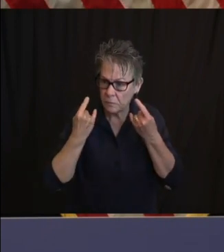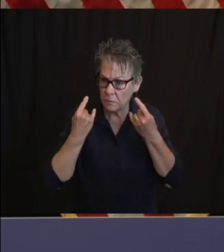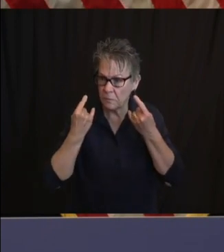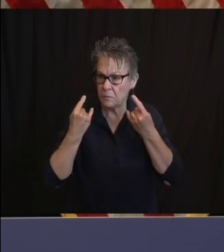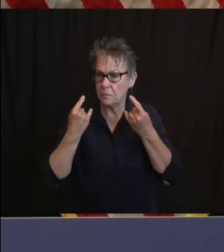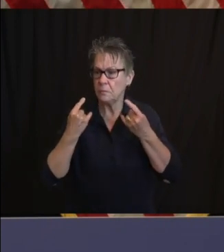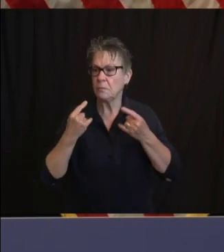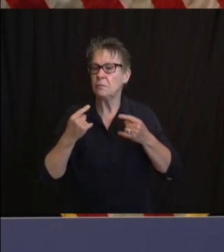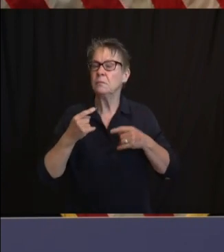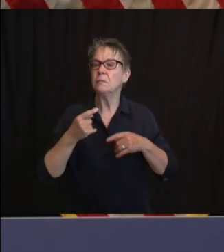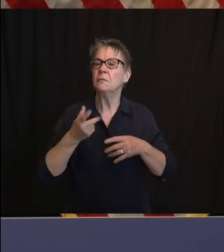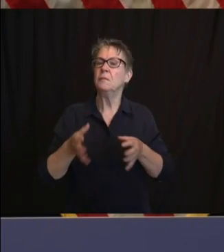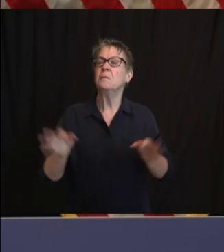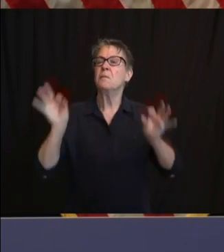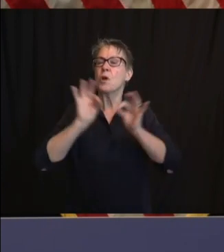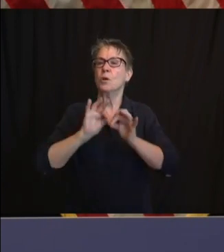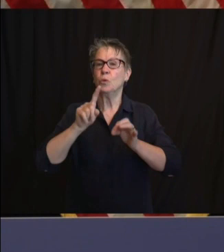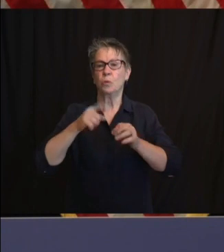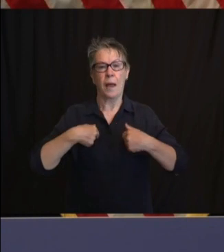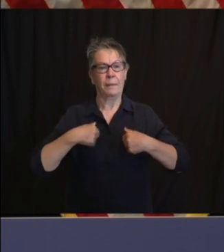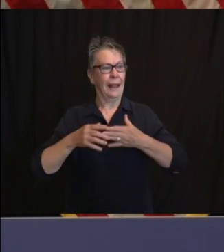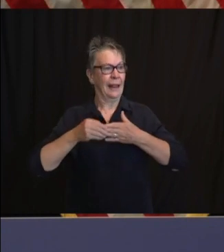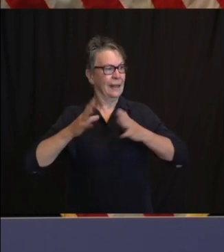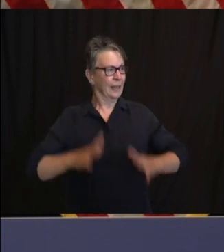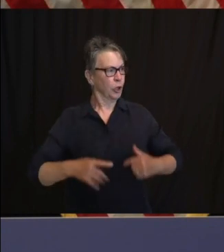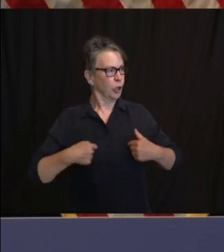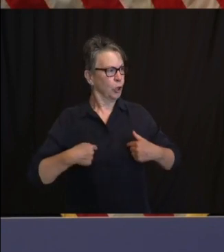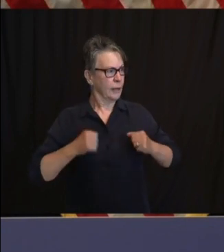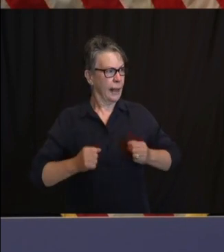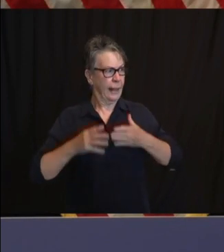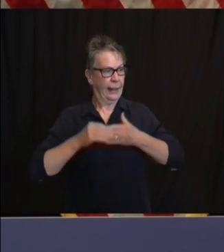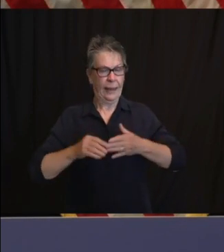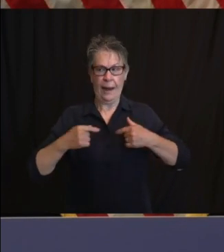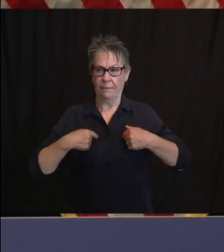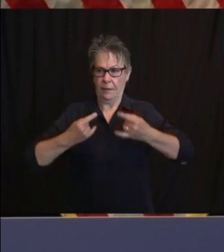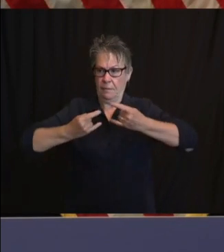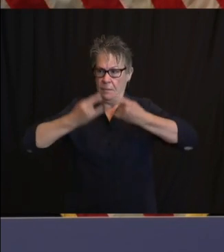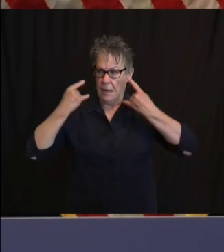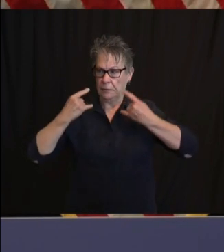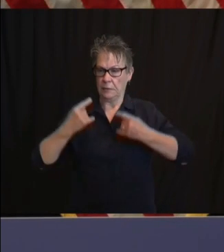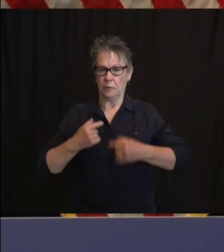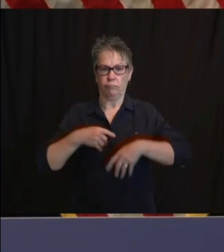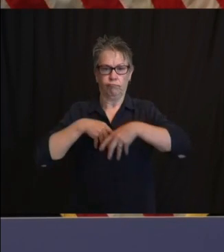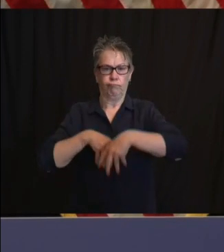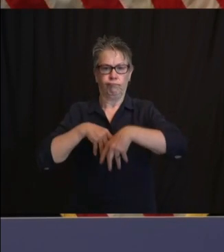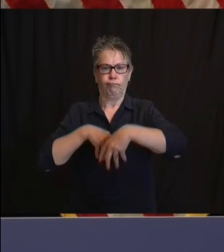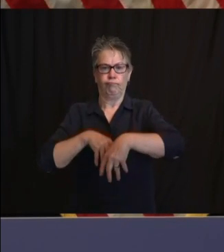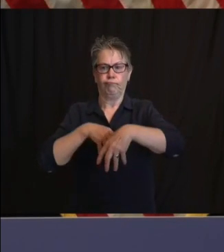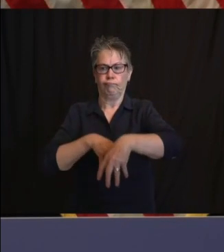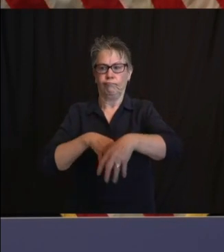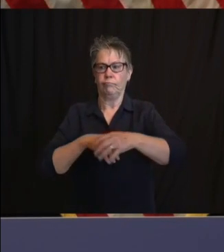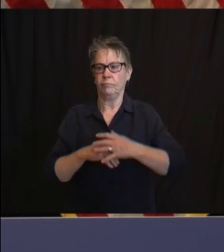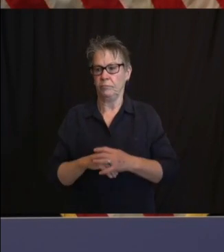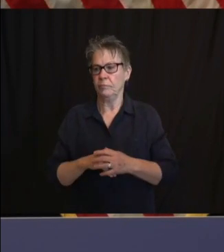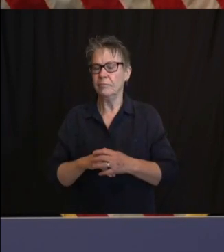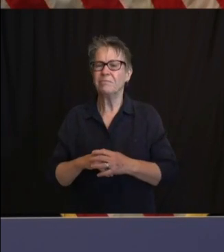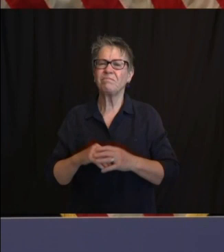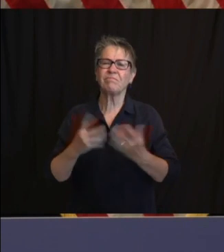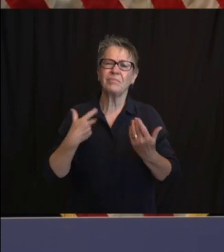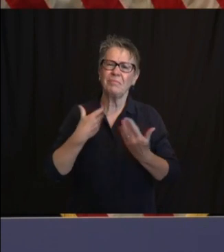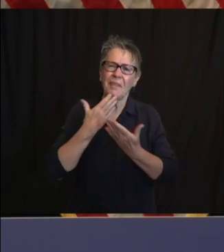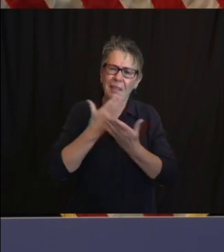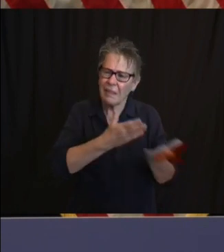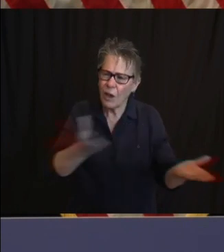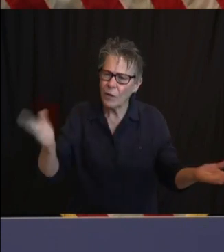As we've said it, I think every day since we've been at this table, we thank you for everything you've done each and every one of you without